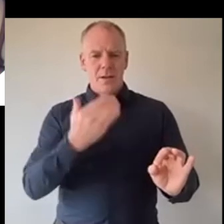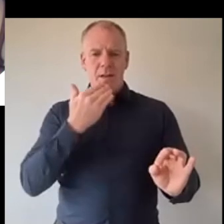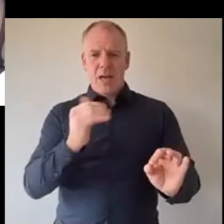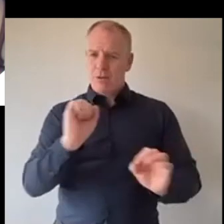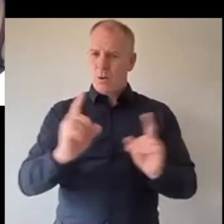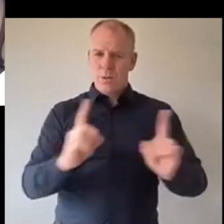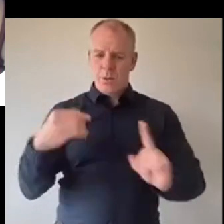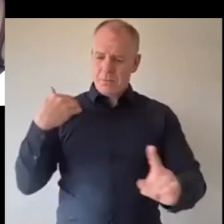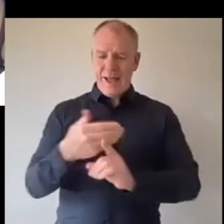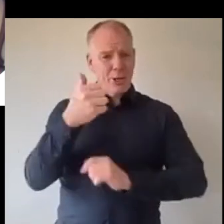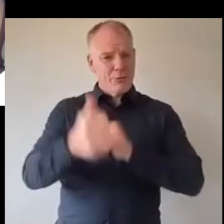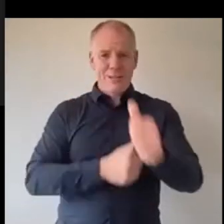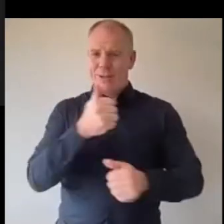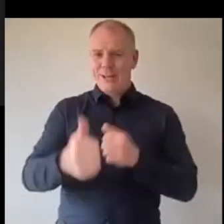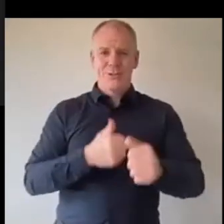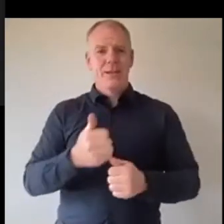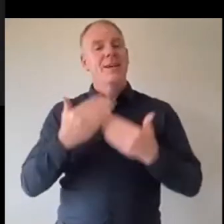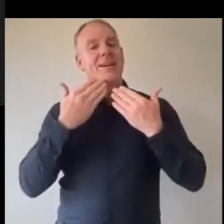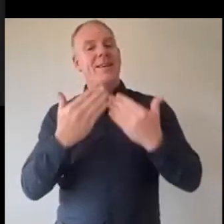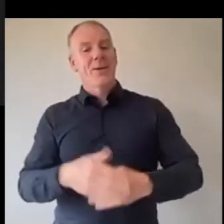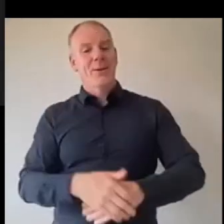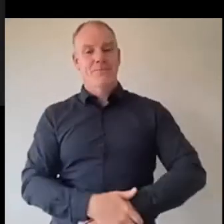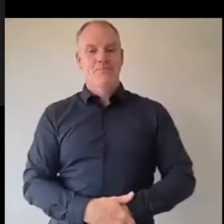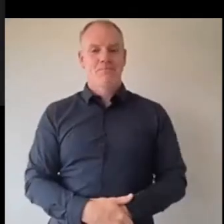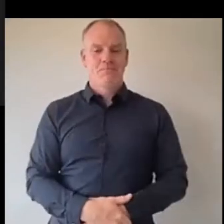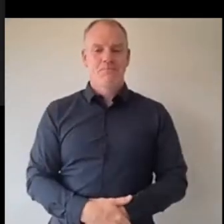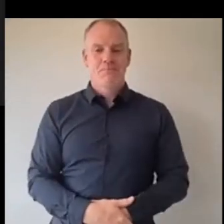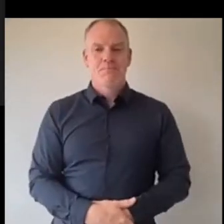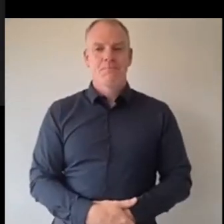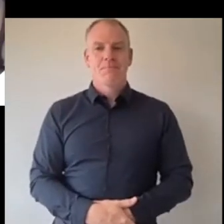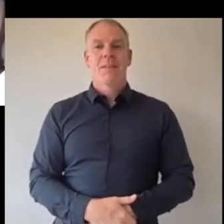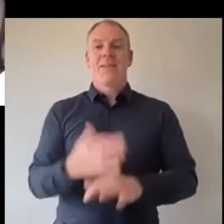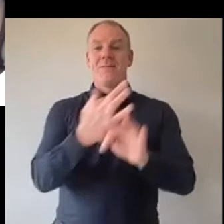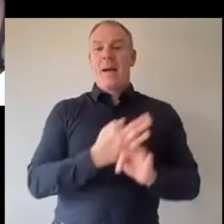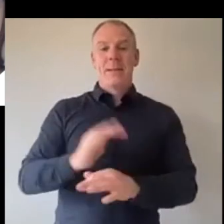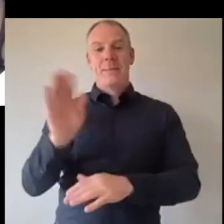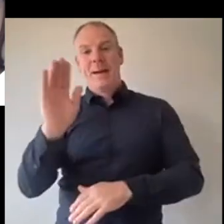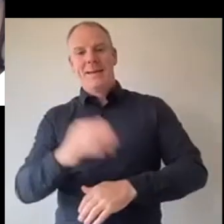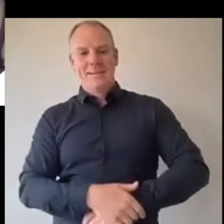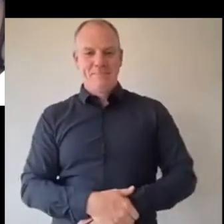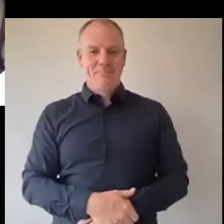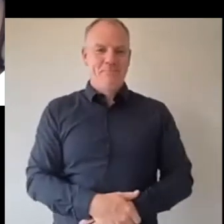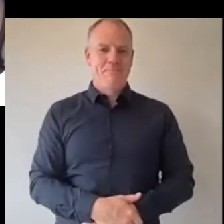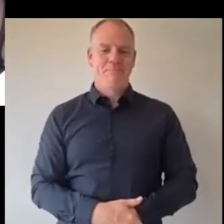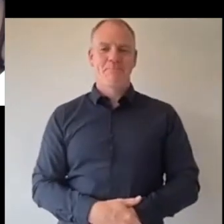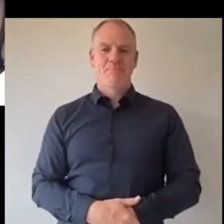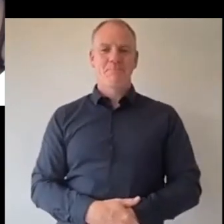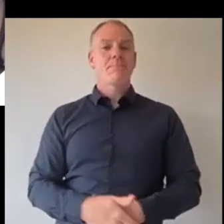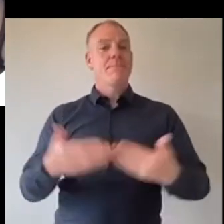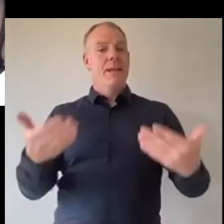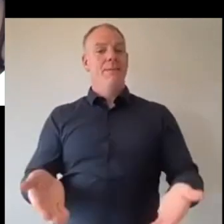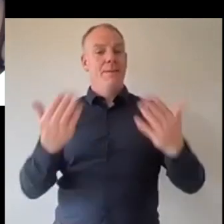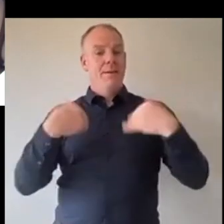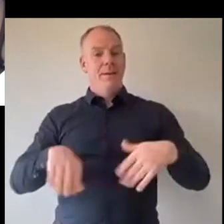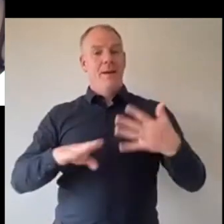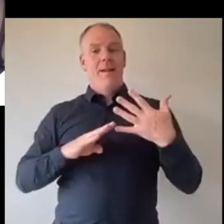you do and congratulations thank you thanks grace and grace's family uh okay so